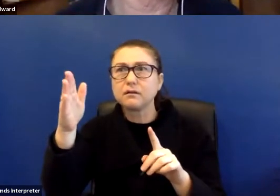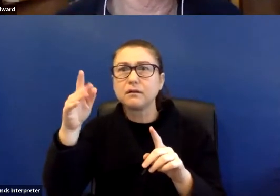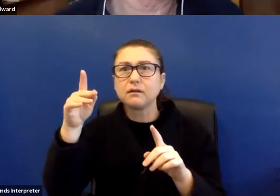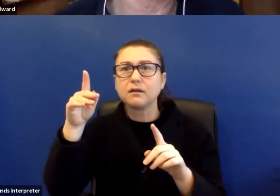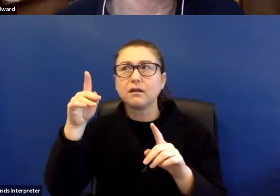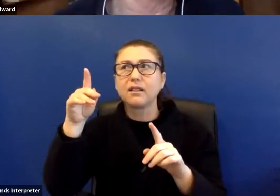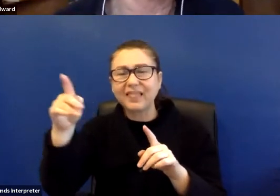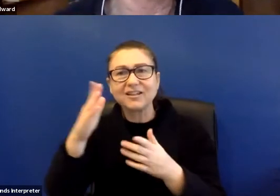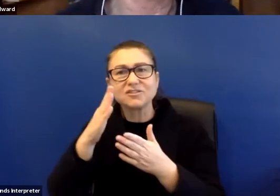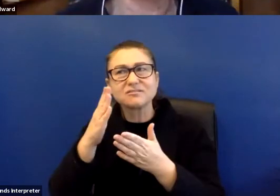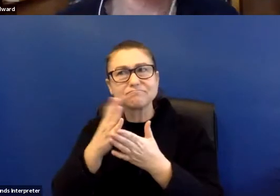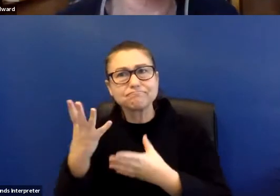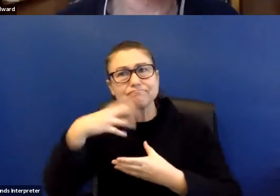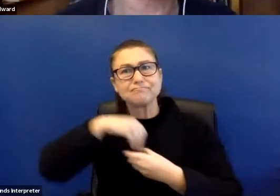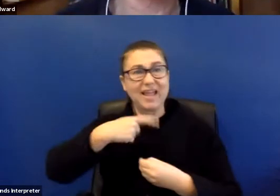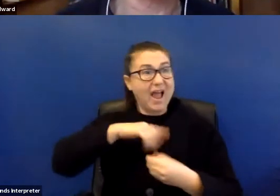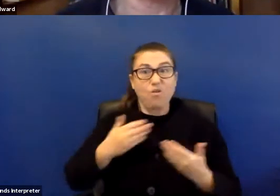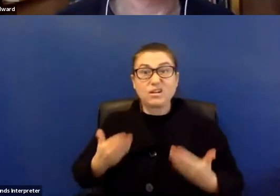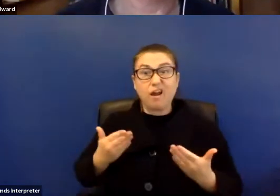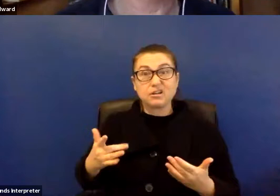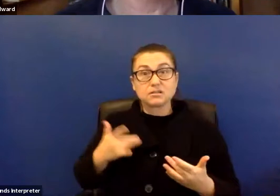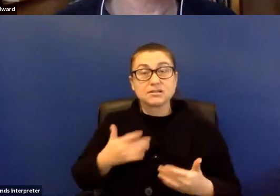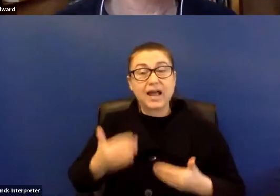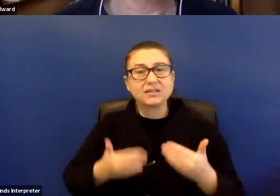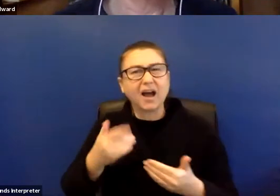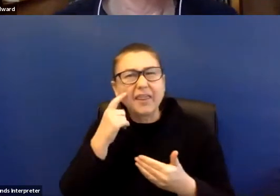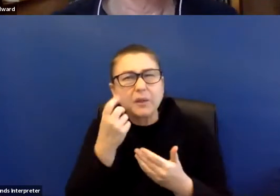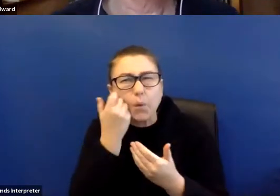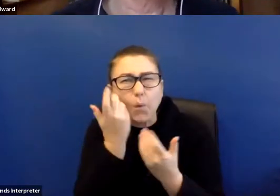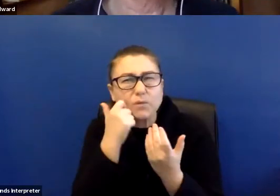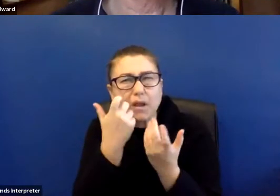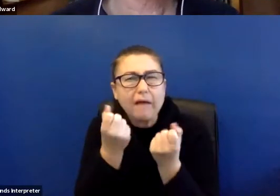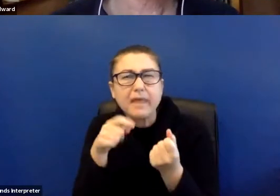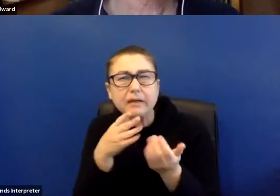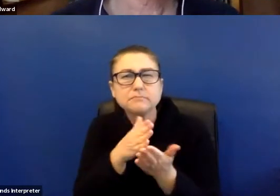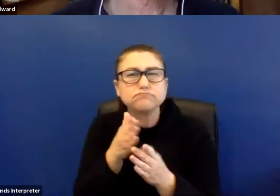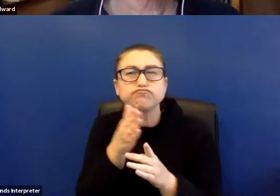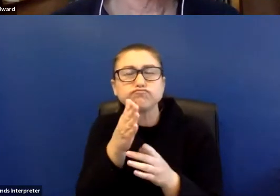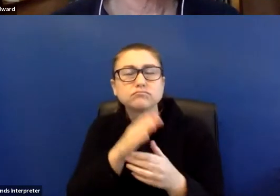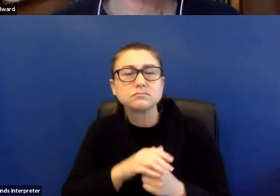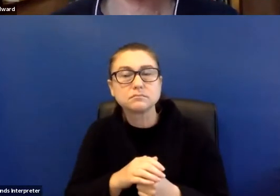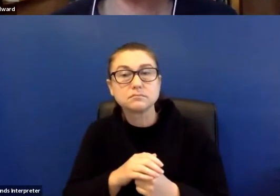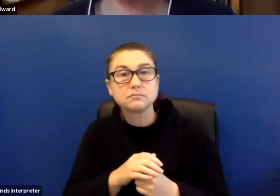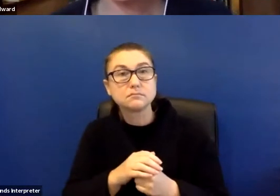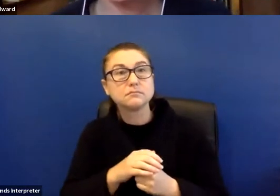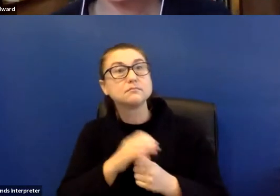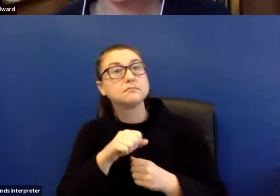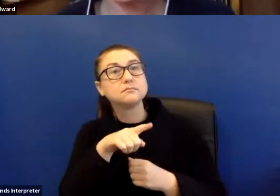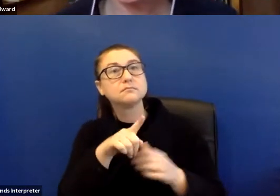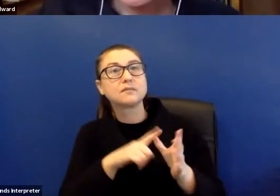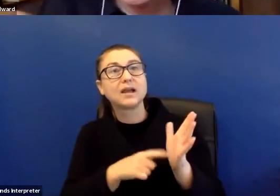into our current states. I think it's always going to be there. Great. So I've a question from Alana Hunt.